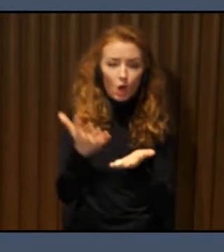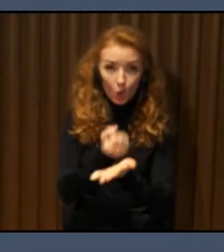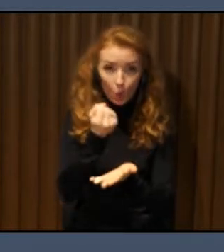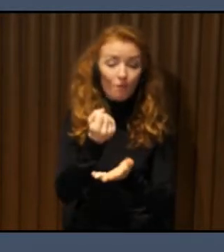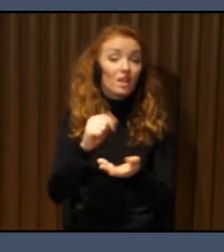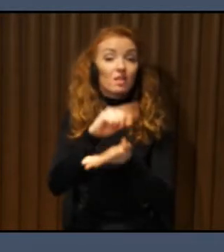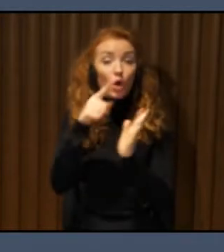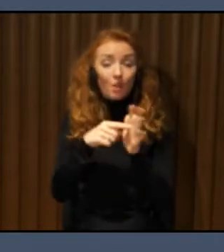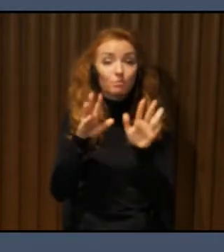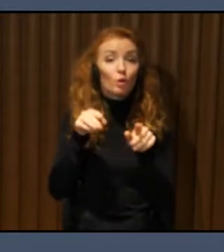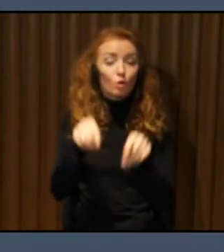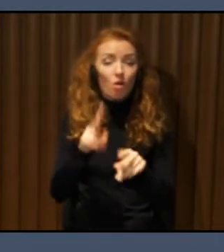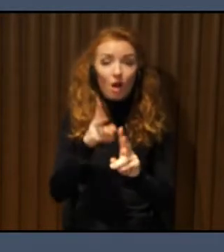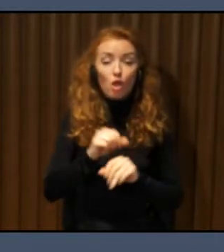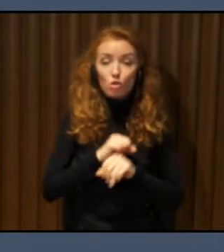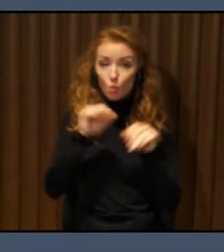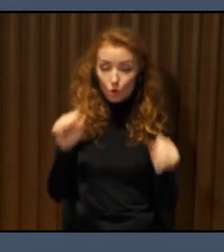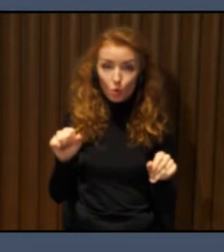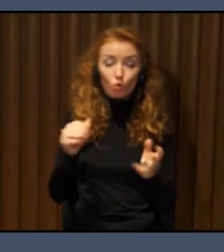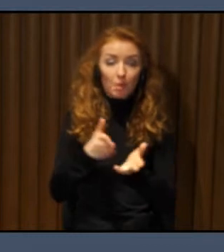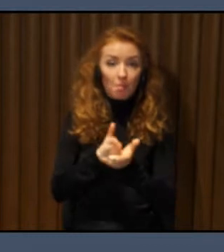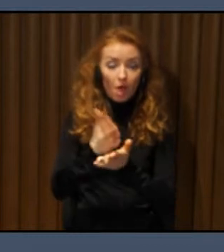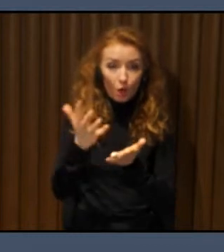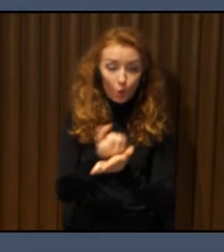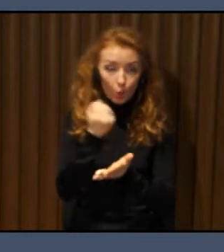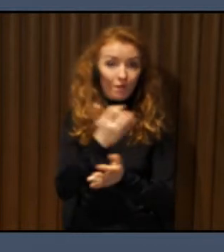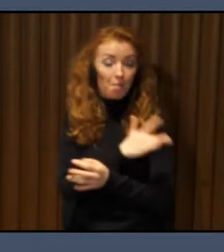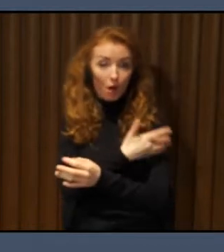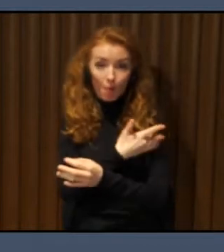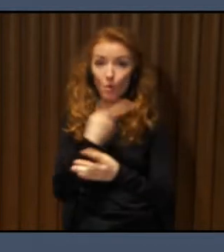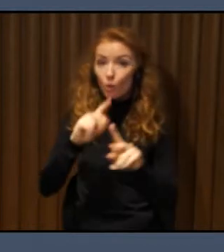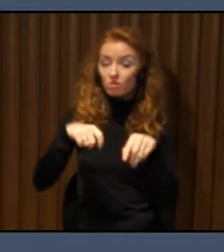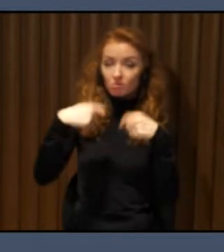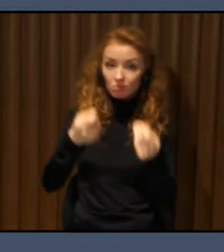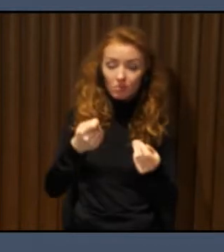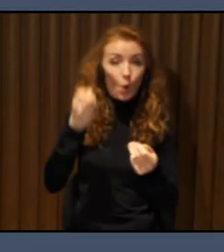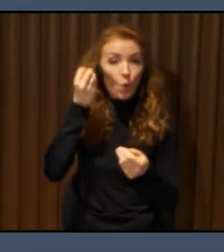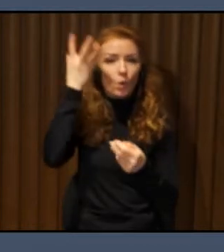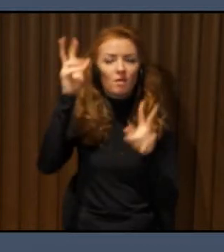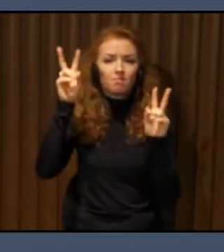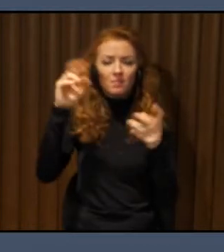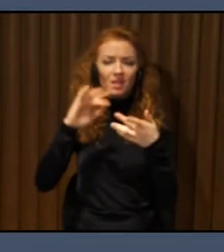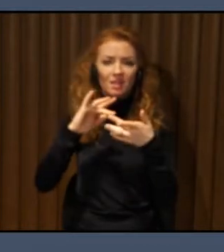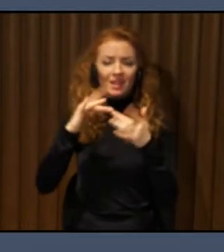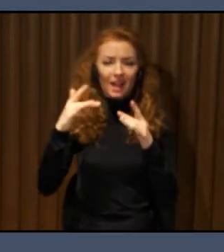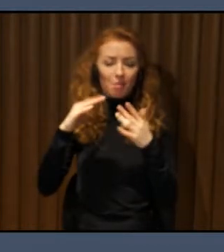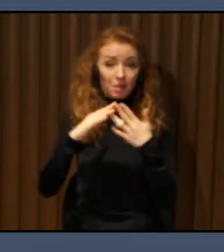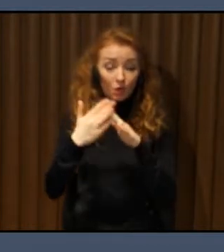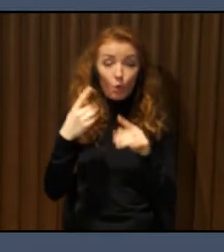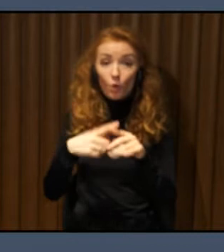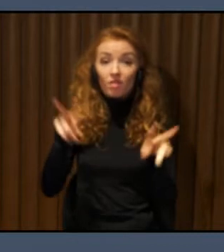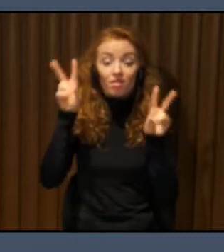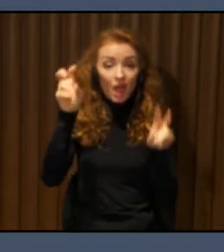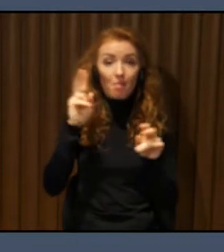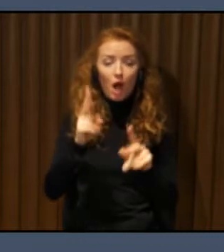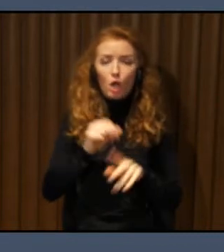services provided by our cities, now our smart cities. So the topic, yes, is how to provide those